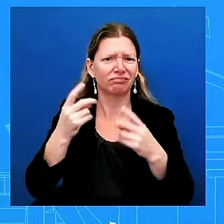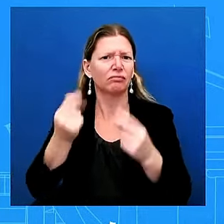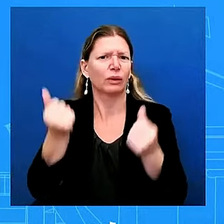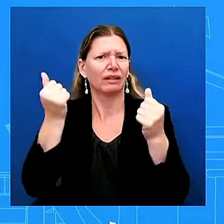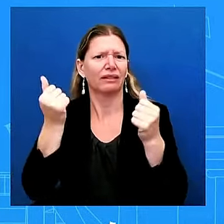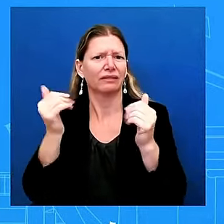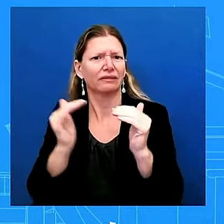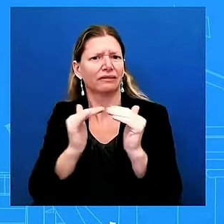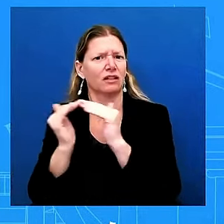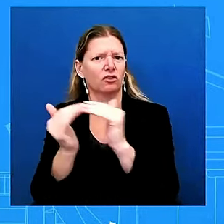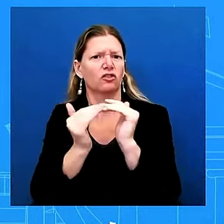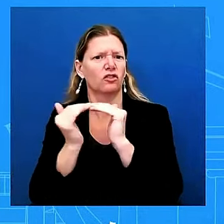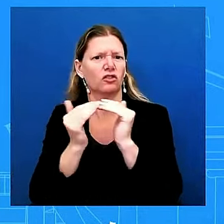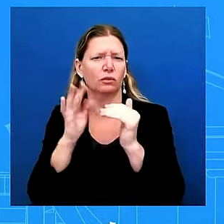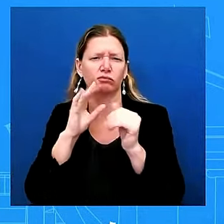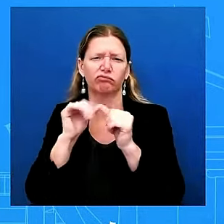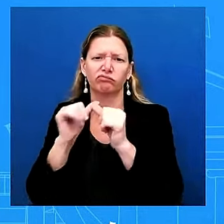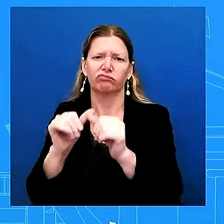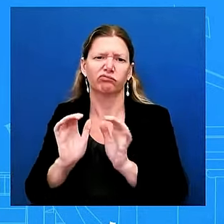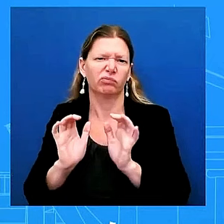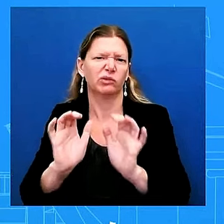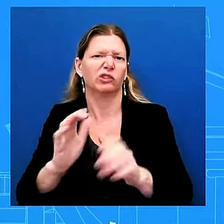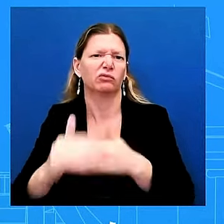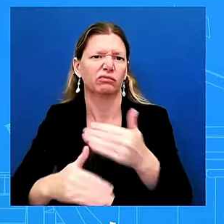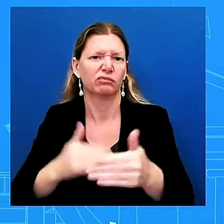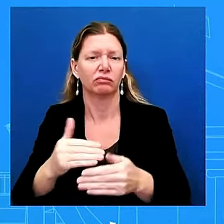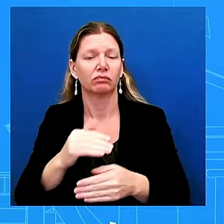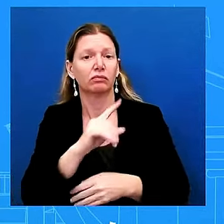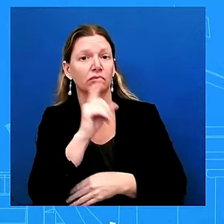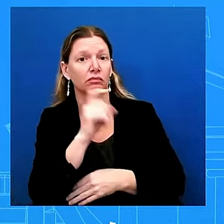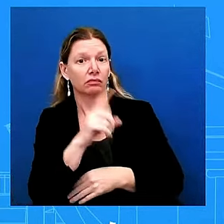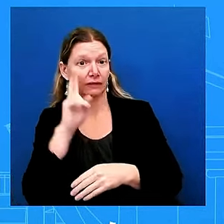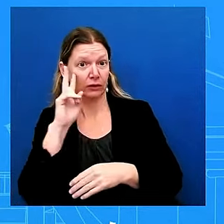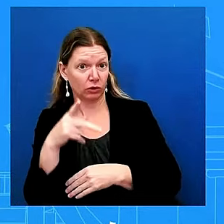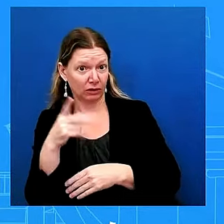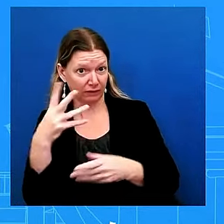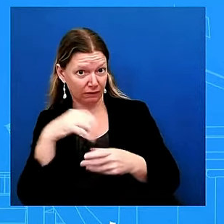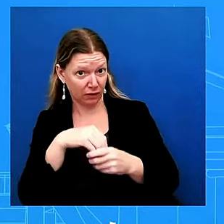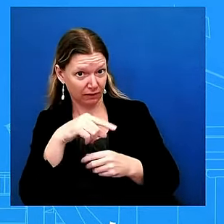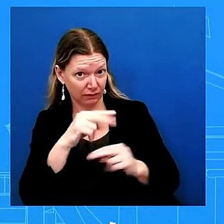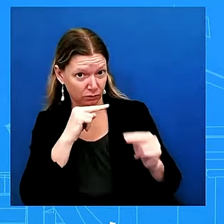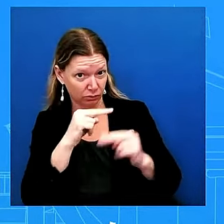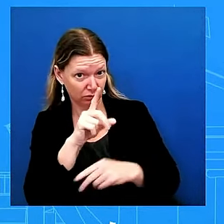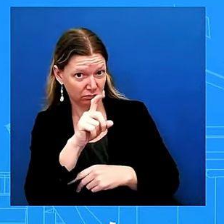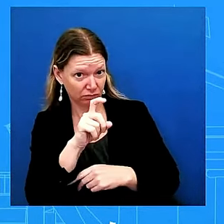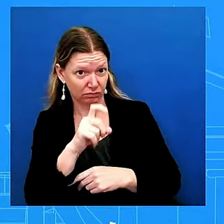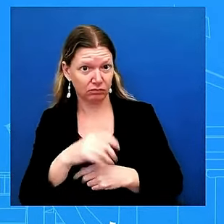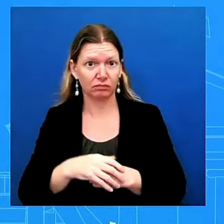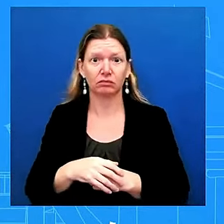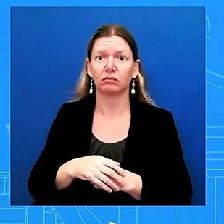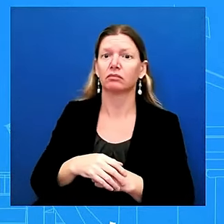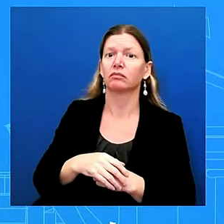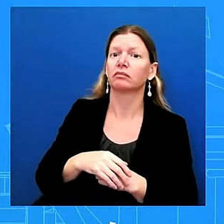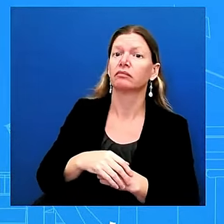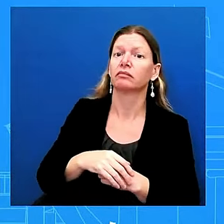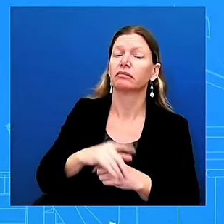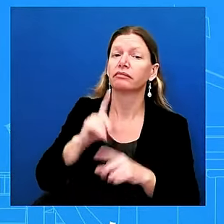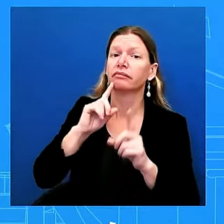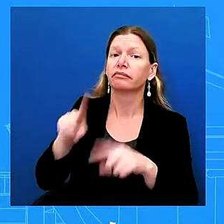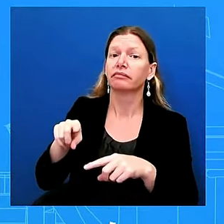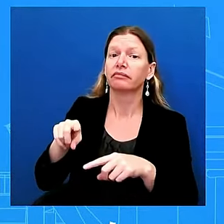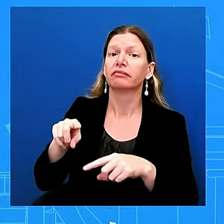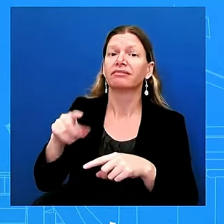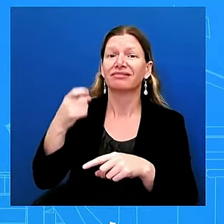negotiations what i can say i just named the secretaries that are involved secretary pete booted judge secretary uh julie sue